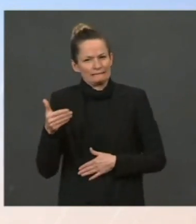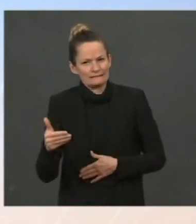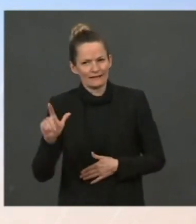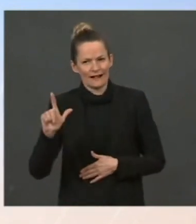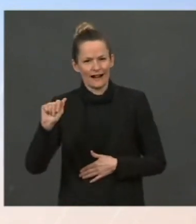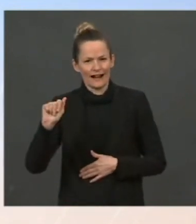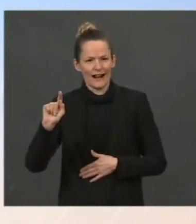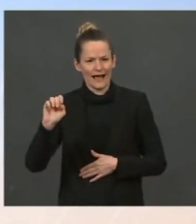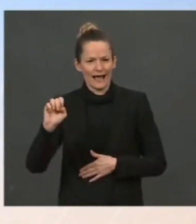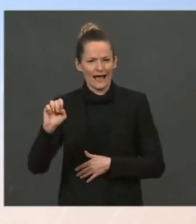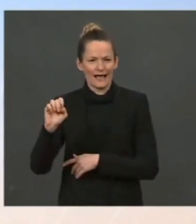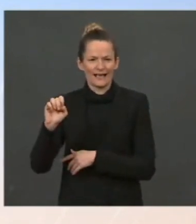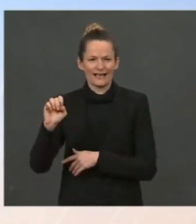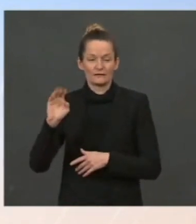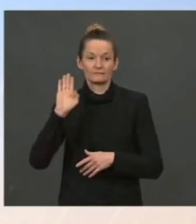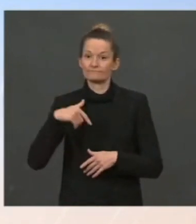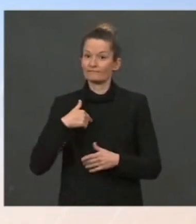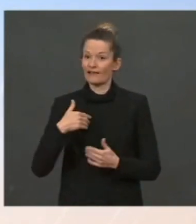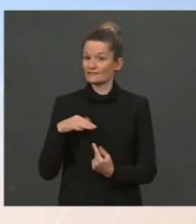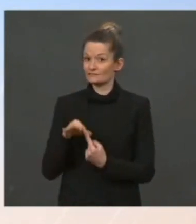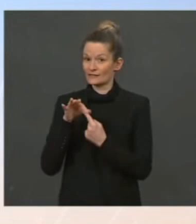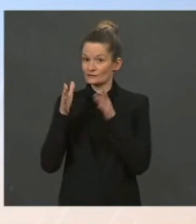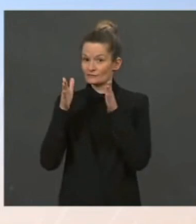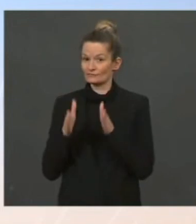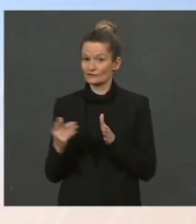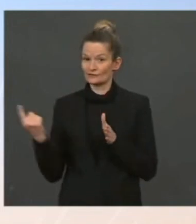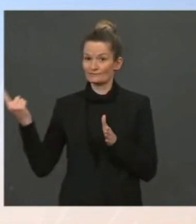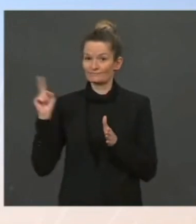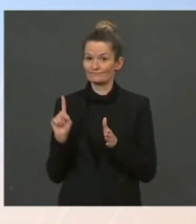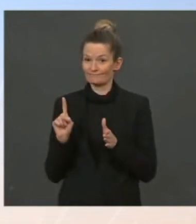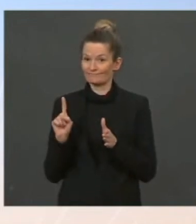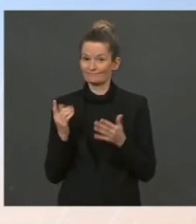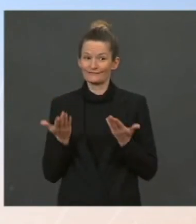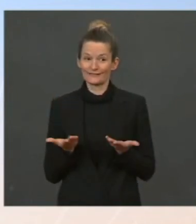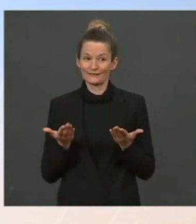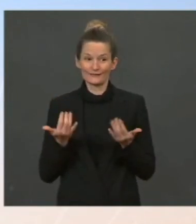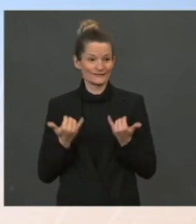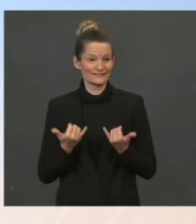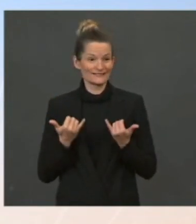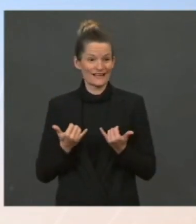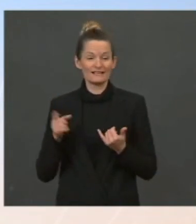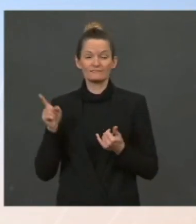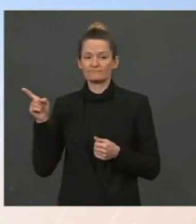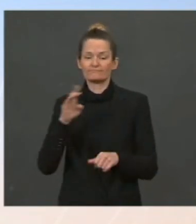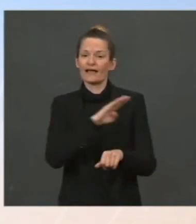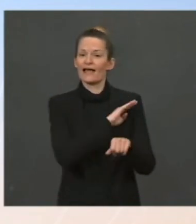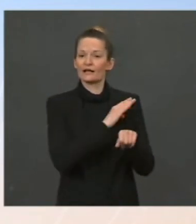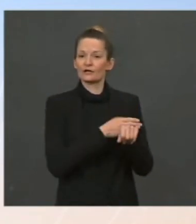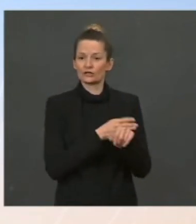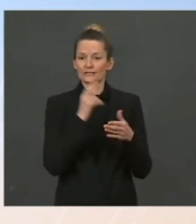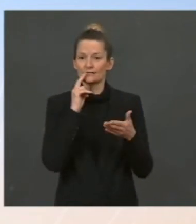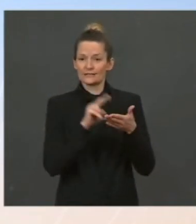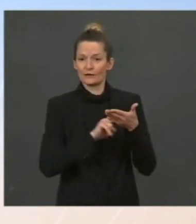us. And Energy Secretary Jennifer Granholm is here for, I believe, her third visit to the briefing room with us. Second? Okay.